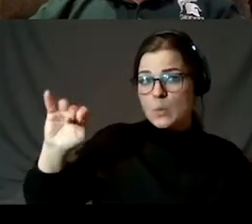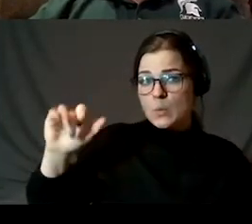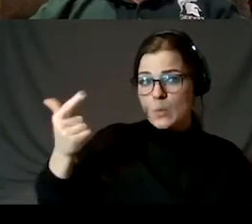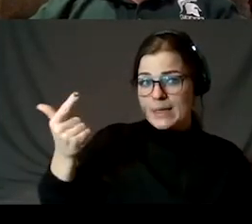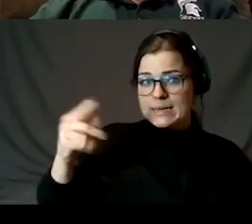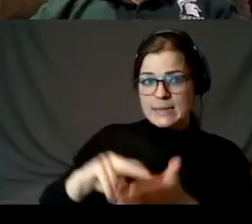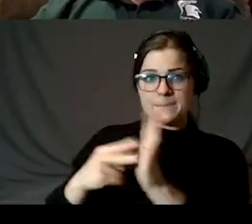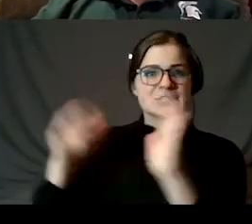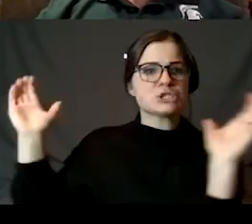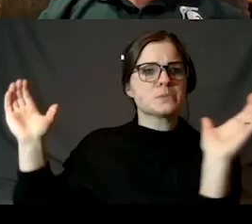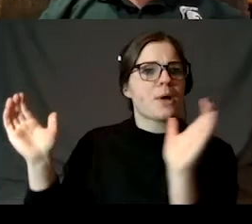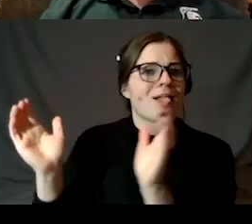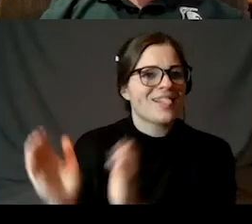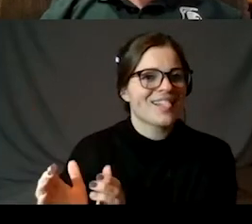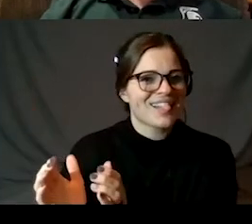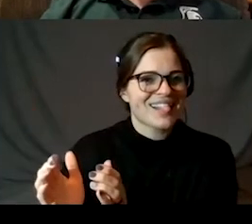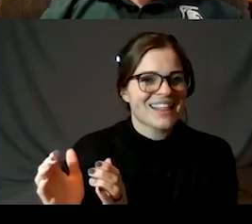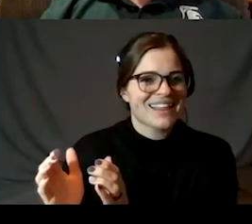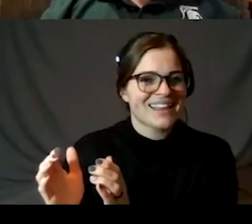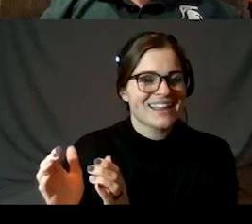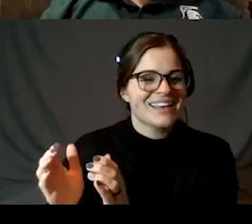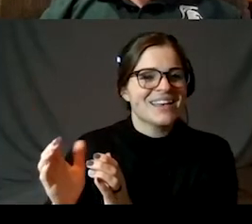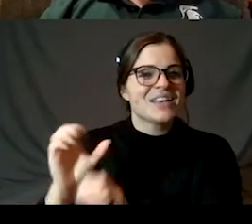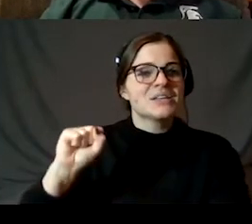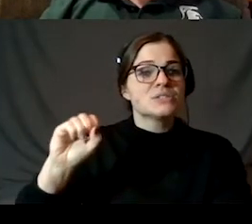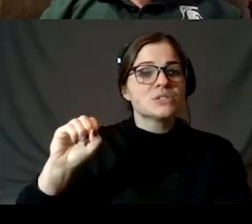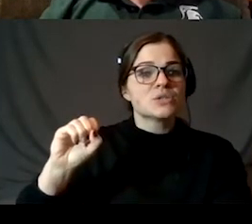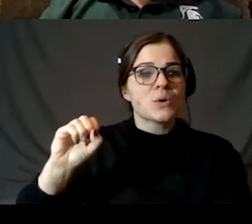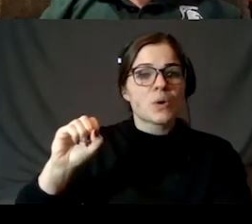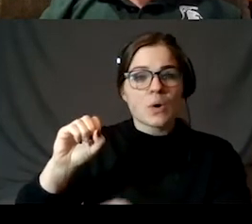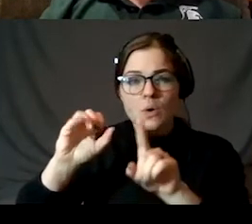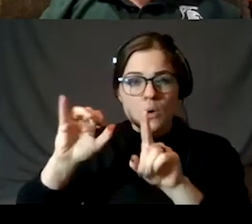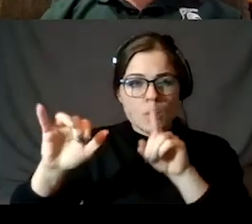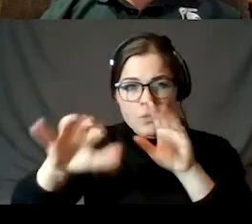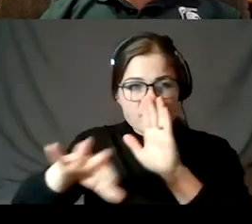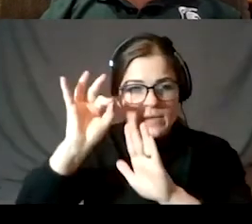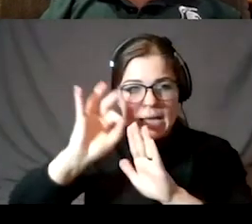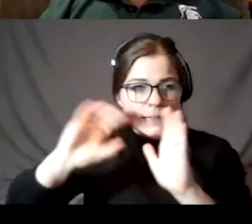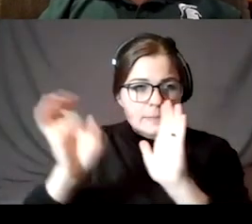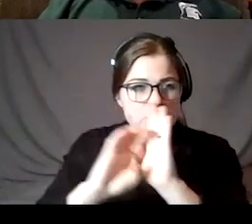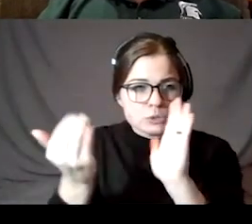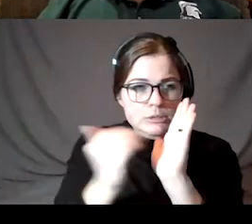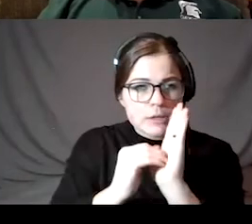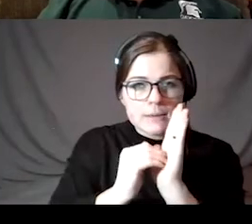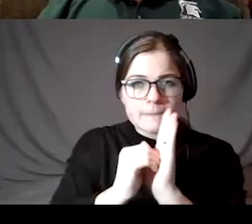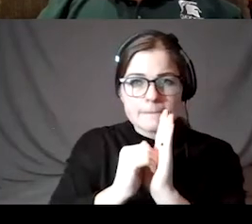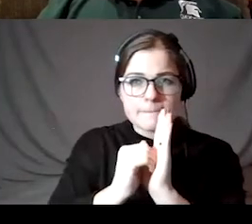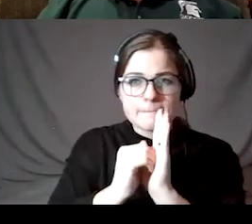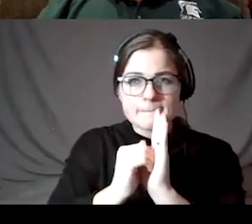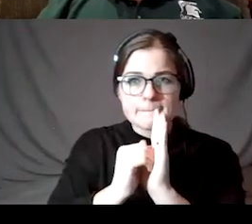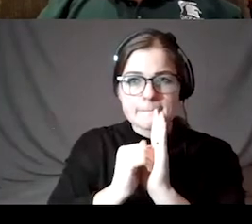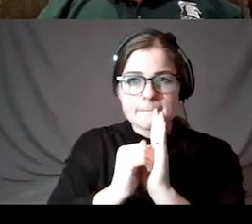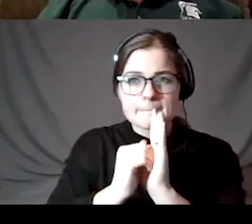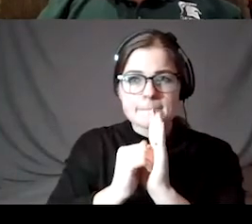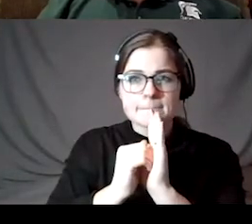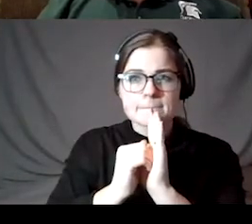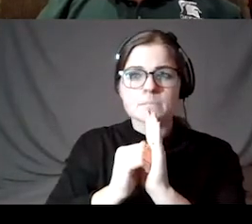getting smaller. So if I go to this diagram here, the moon